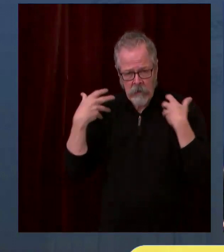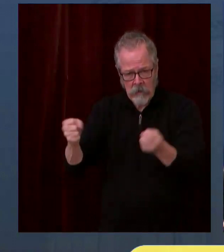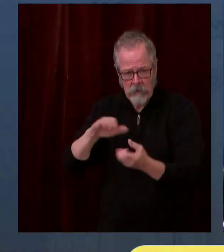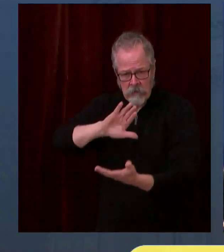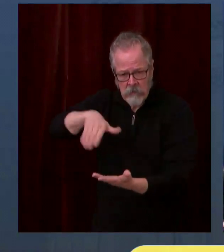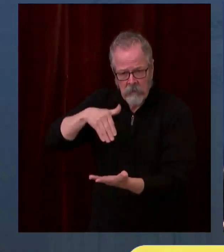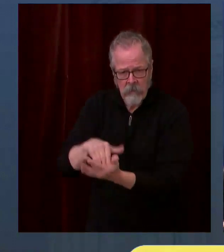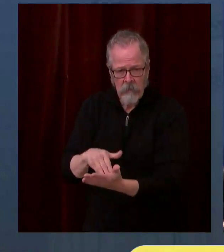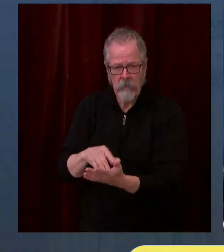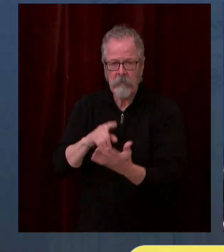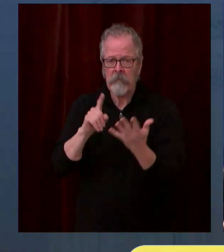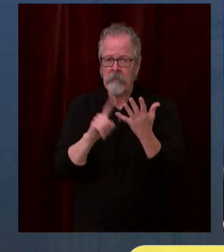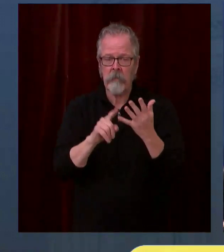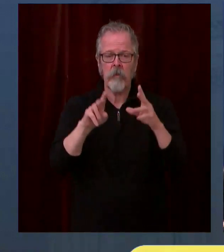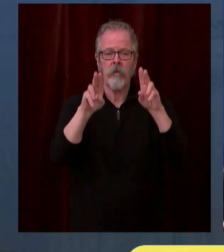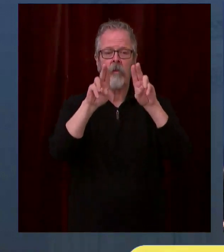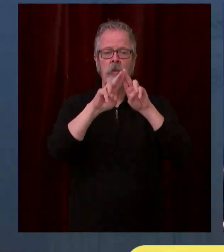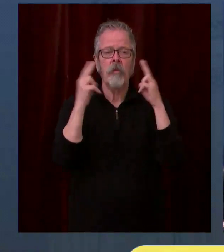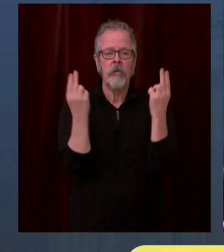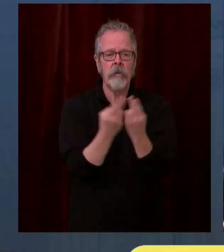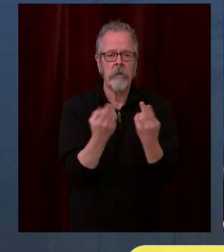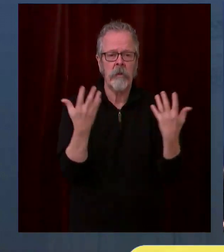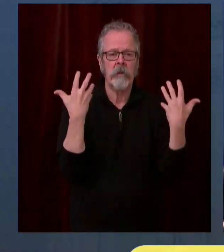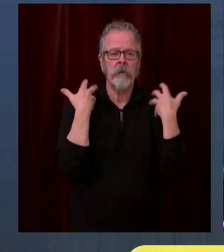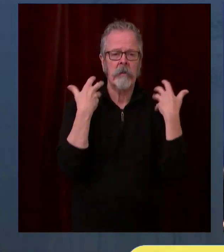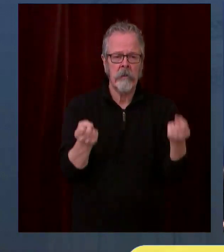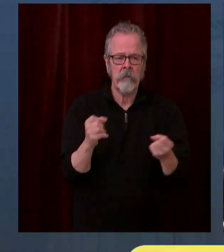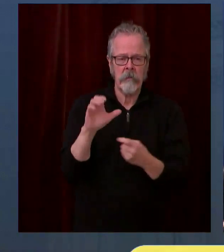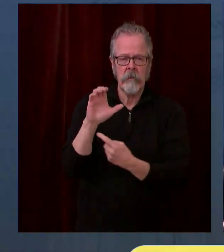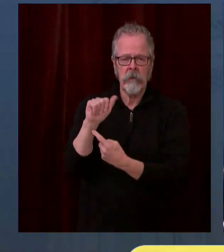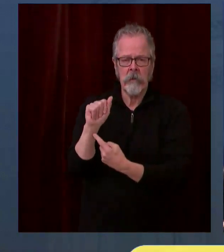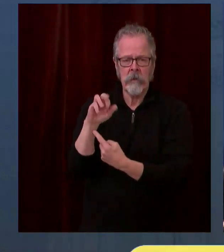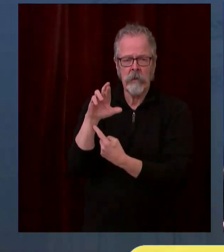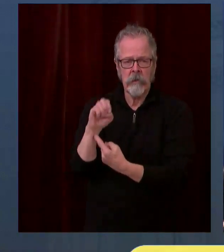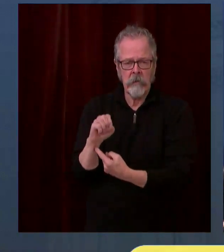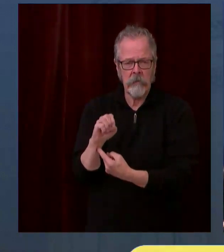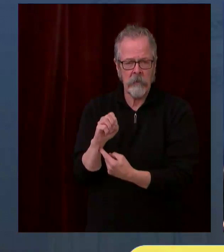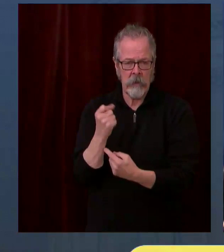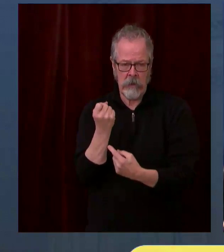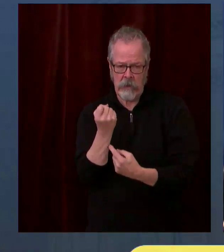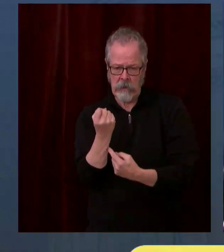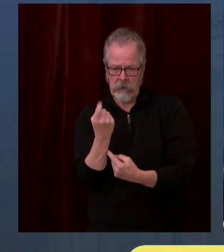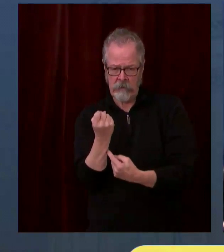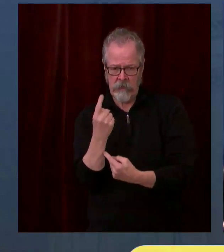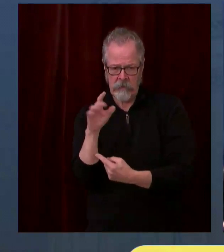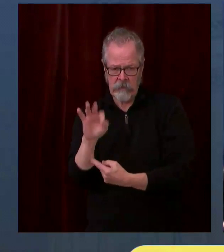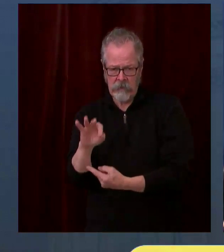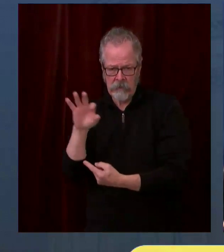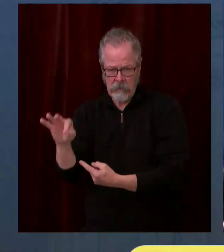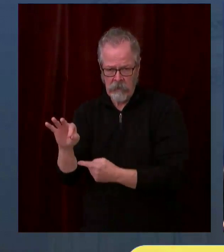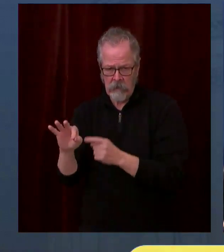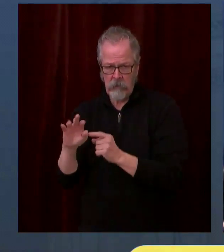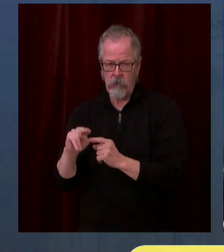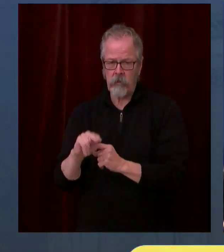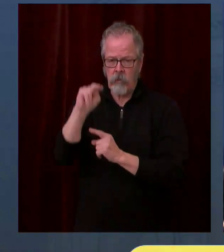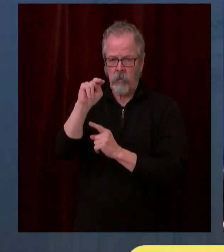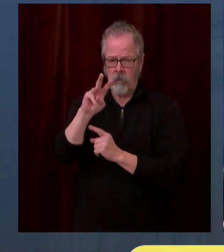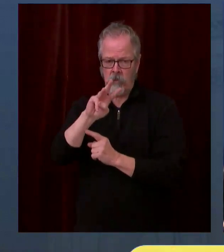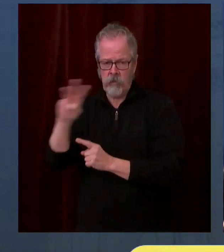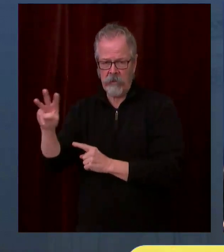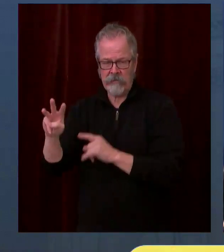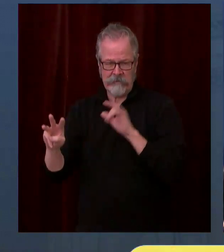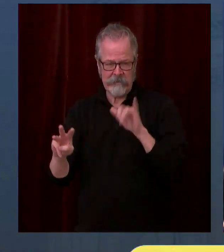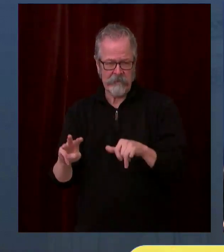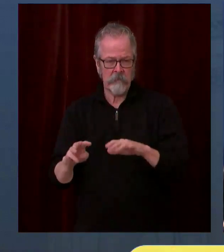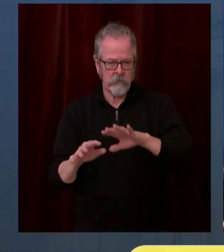Healthcare 1199 Northwest. And I'd like to start with some comments about this effort from Jane if she's here.